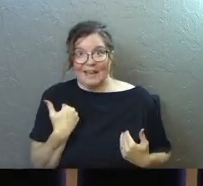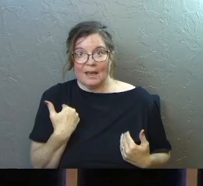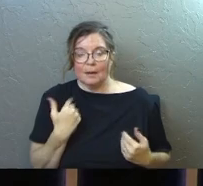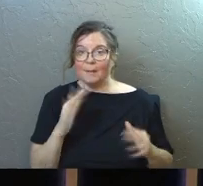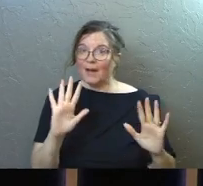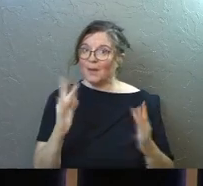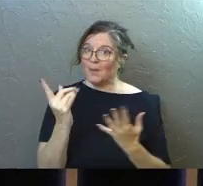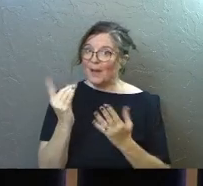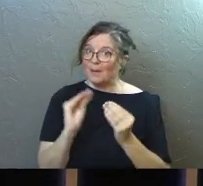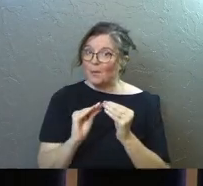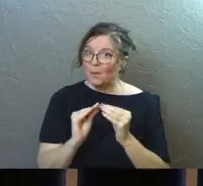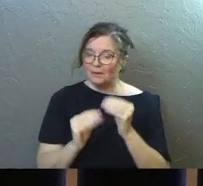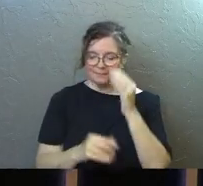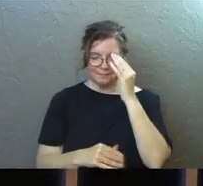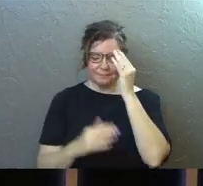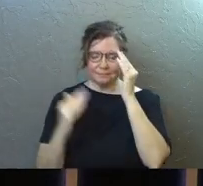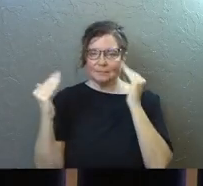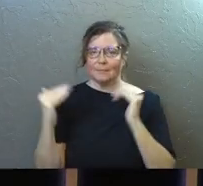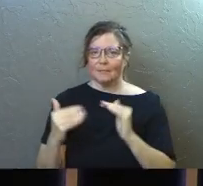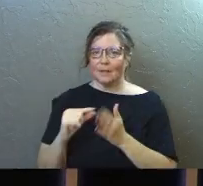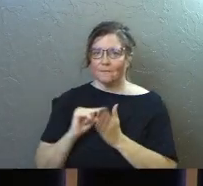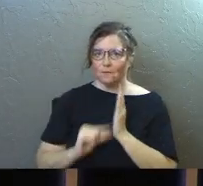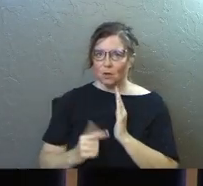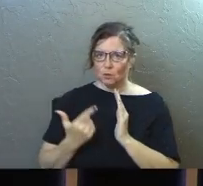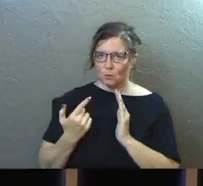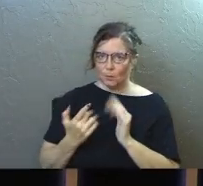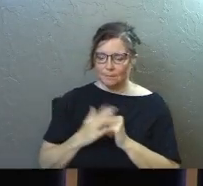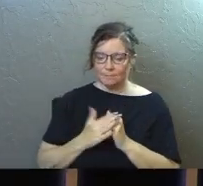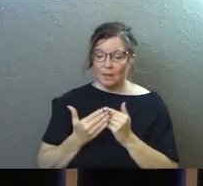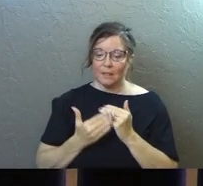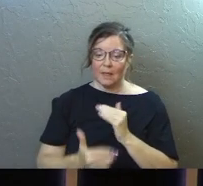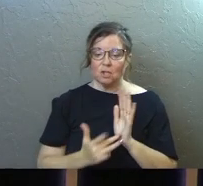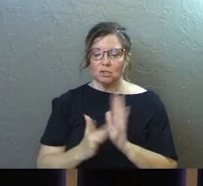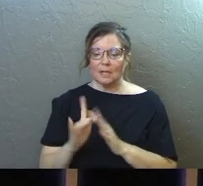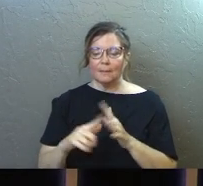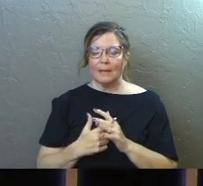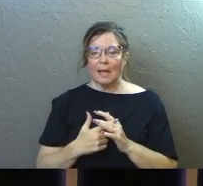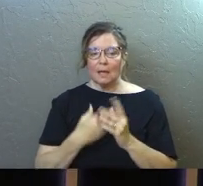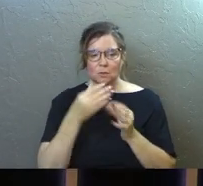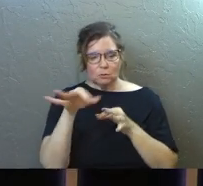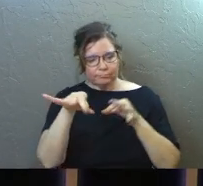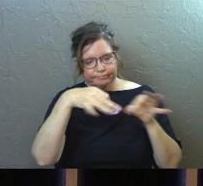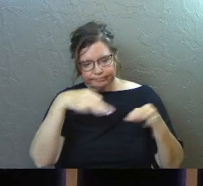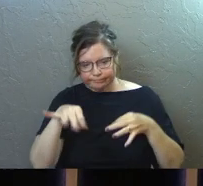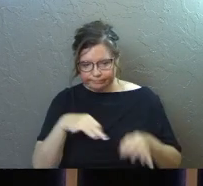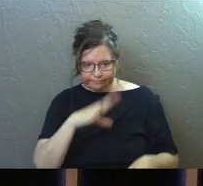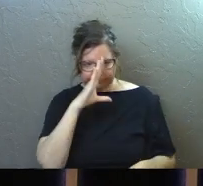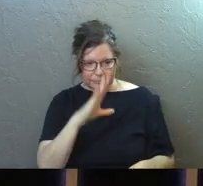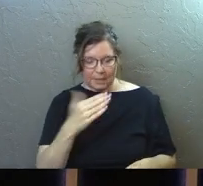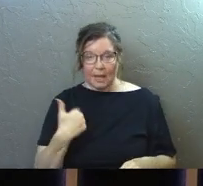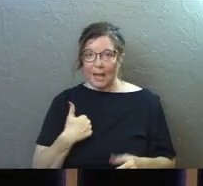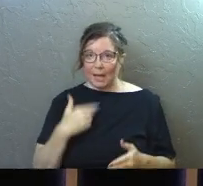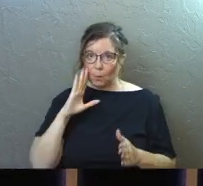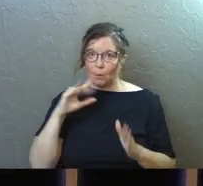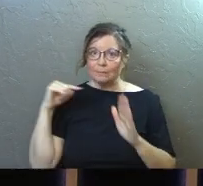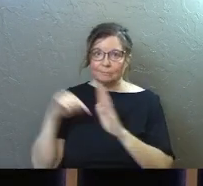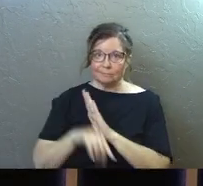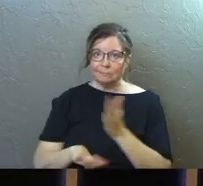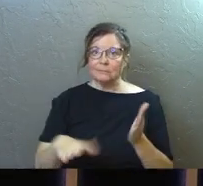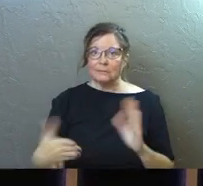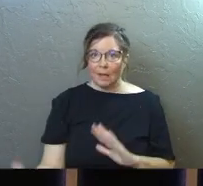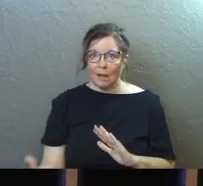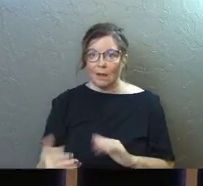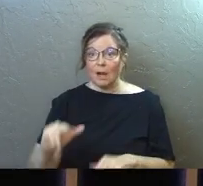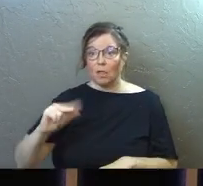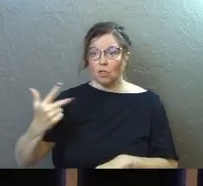But wait, there's more. Verse 21. From then on, Jesus began to tell his disciples plainly that he would be killed. But on the third